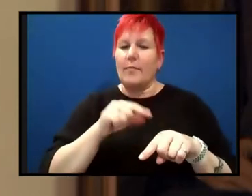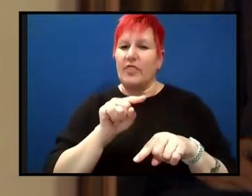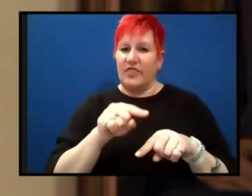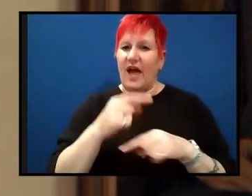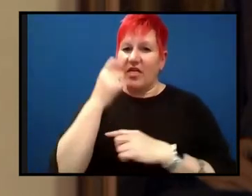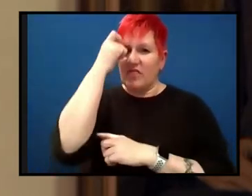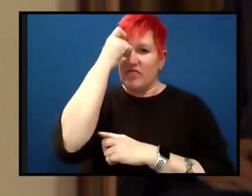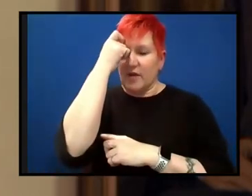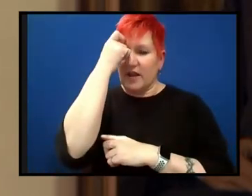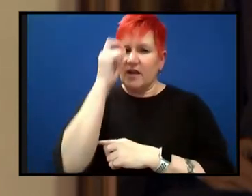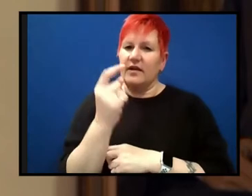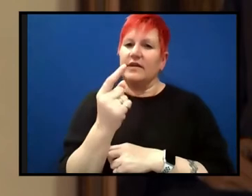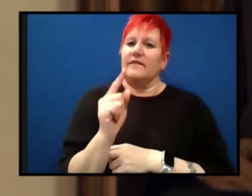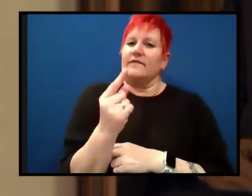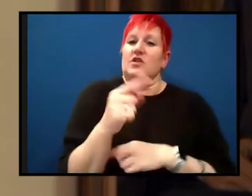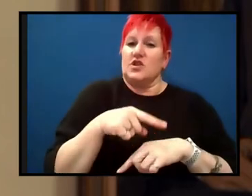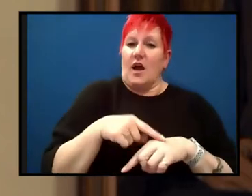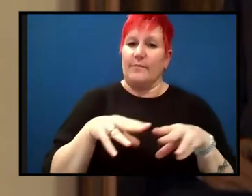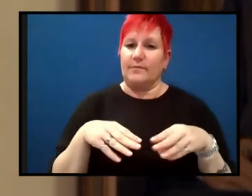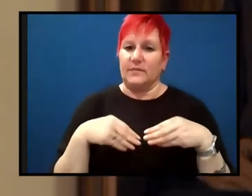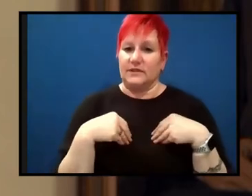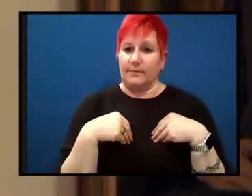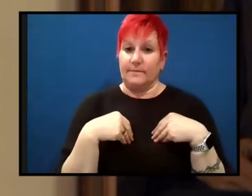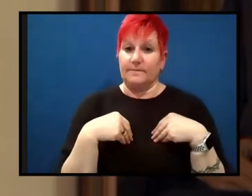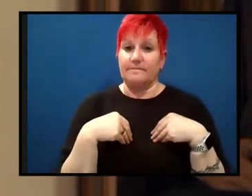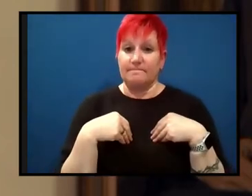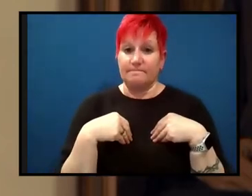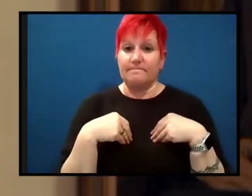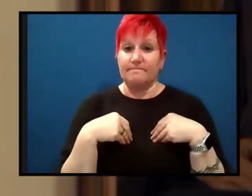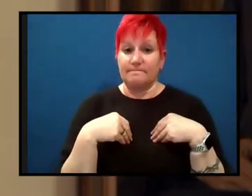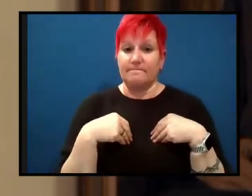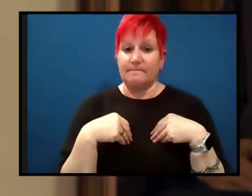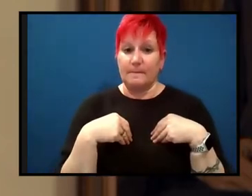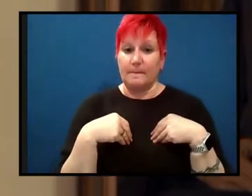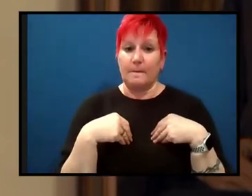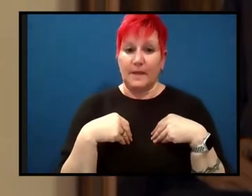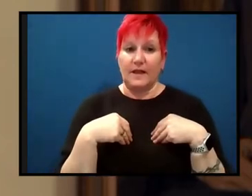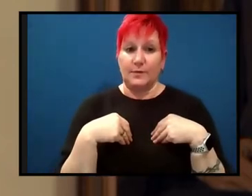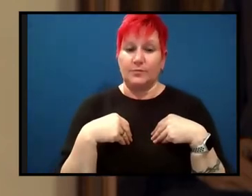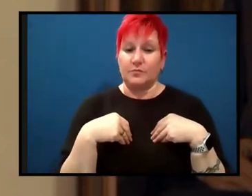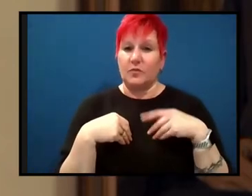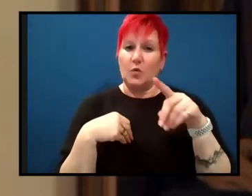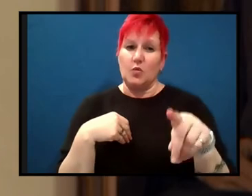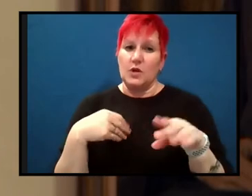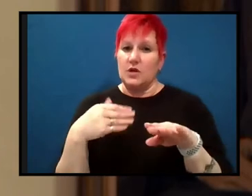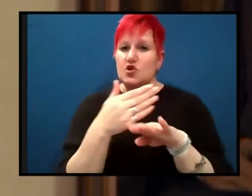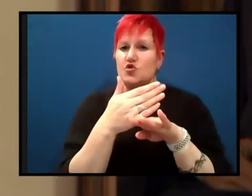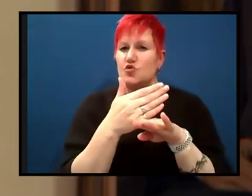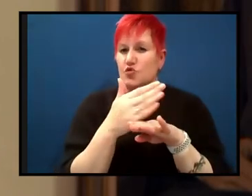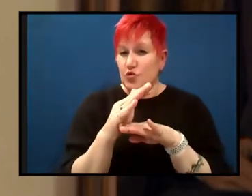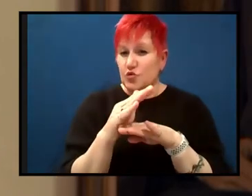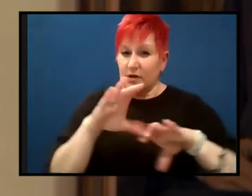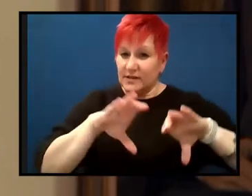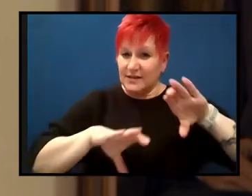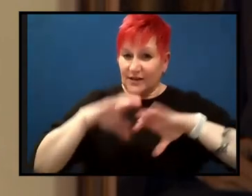was acceptable. And, uh, it's like any, any new scientific theory, you have to start off with a, with a piece of evidence. And,